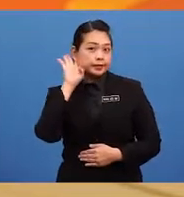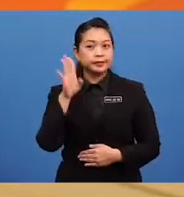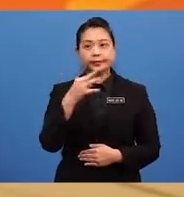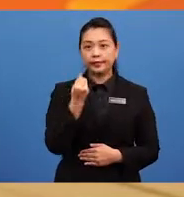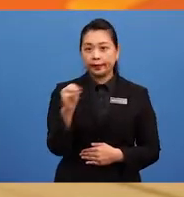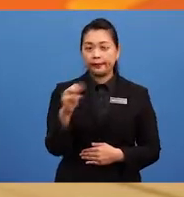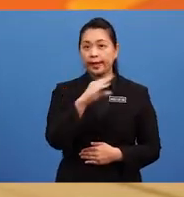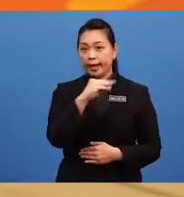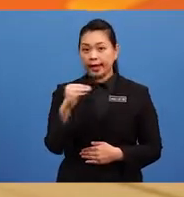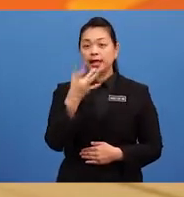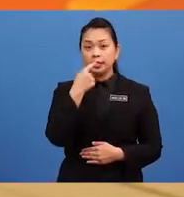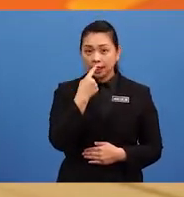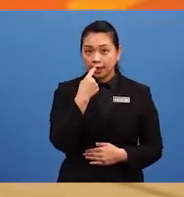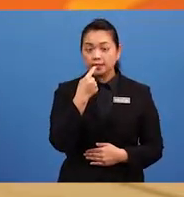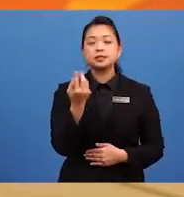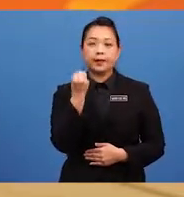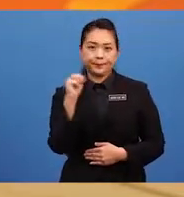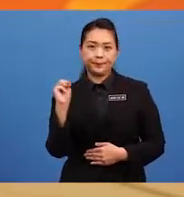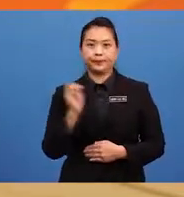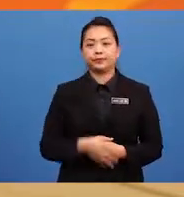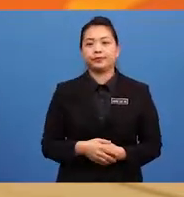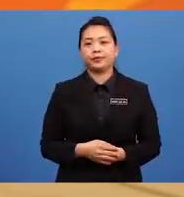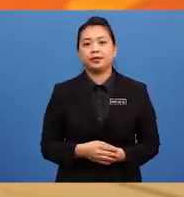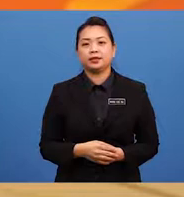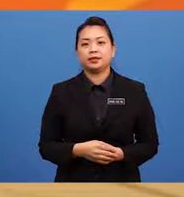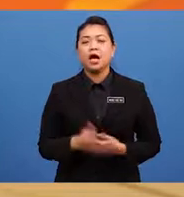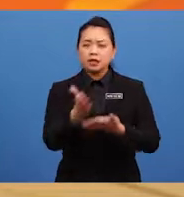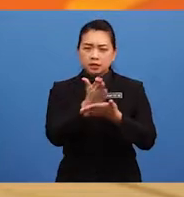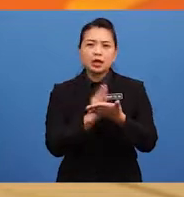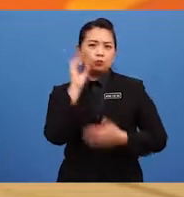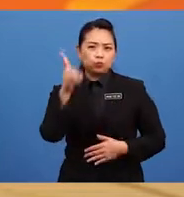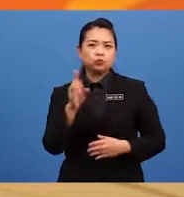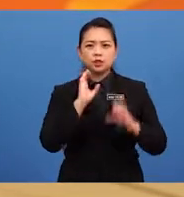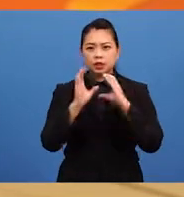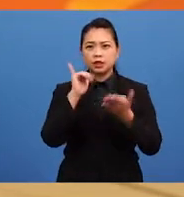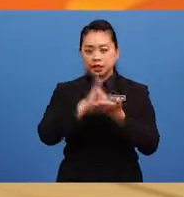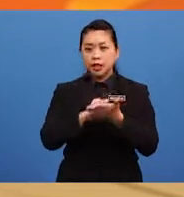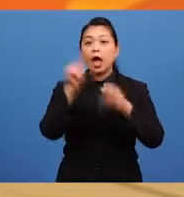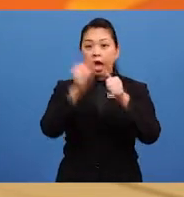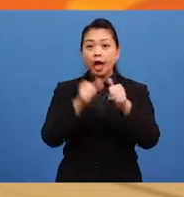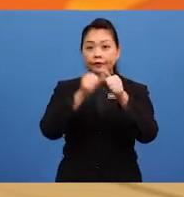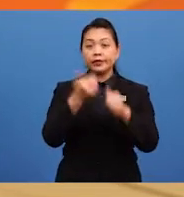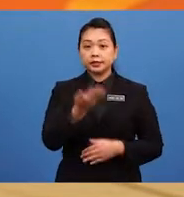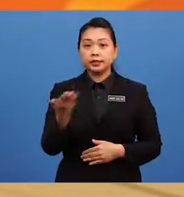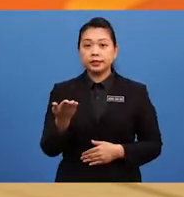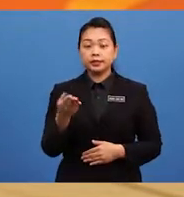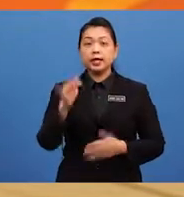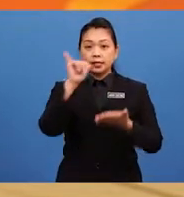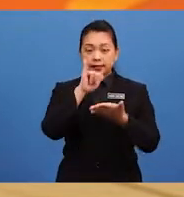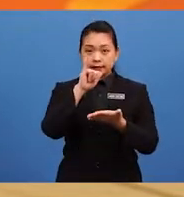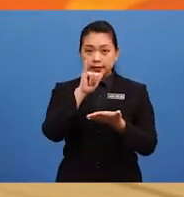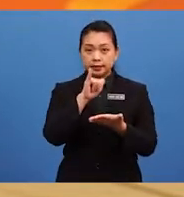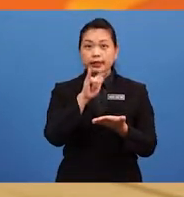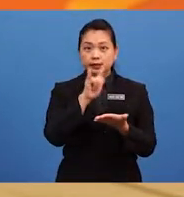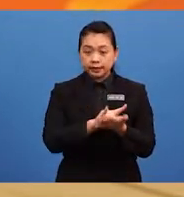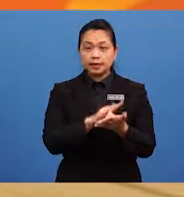and even taste them. Some would say that everything that has a name are nouns.